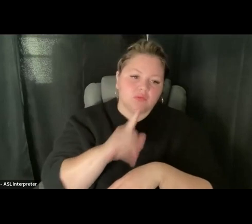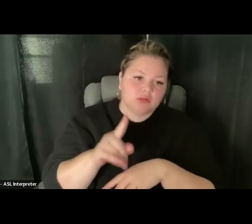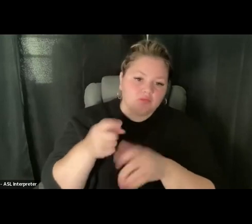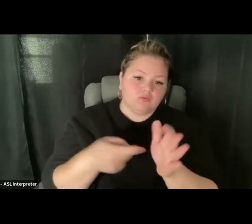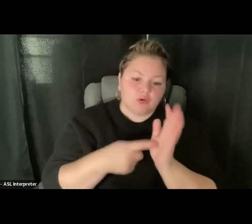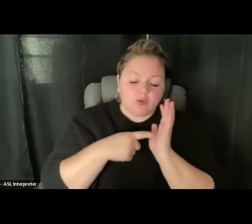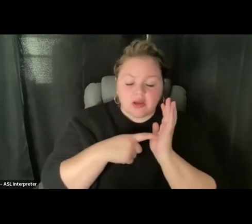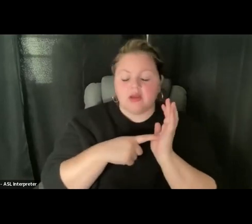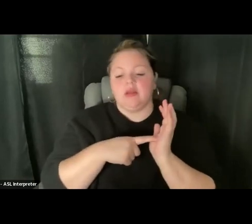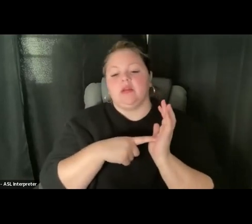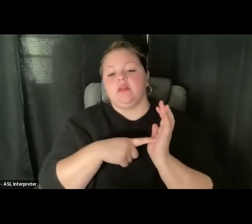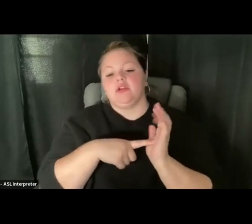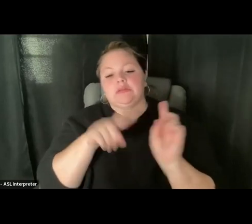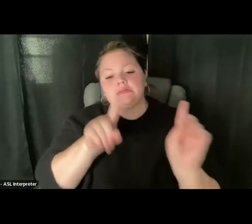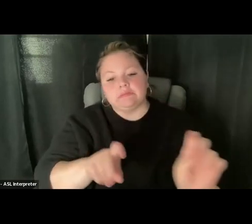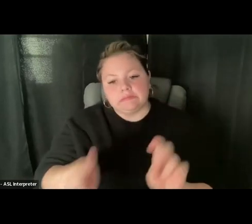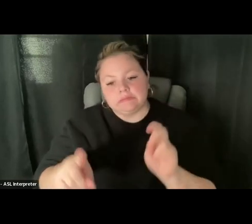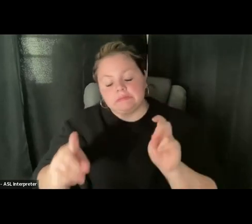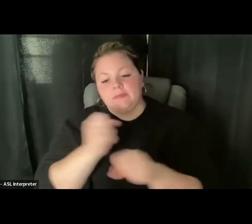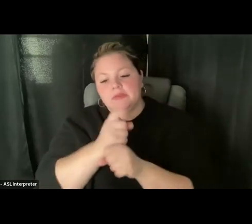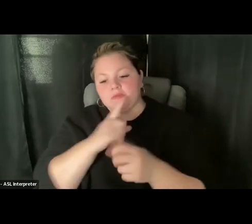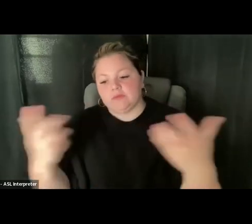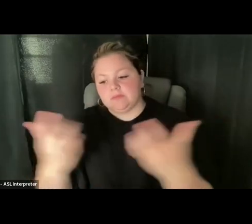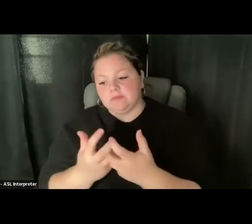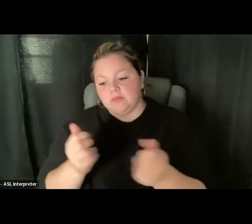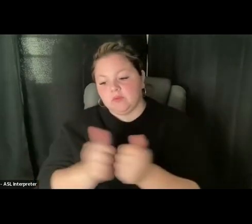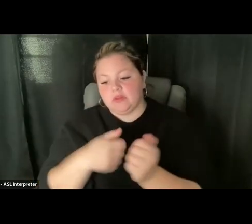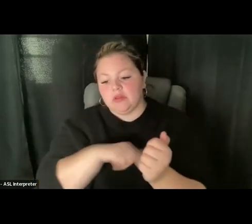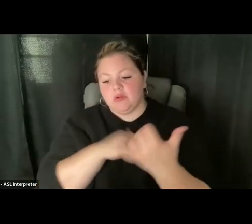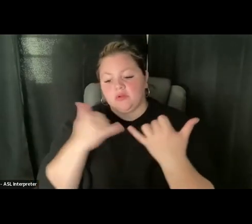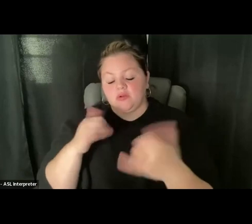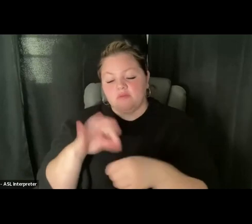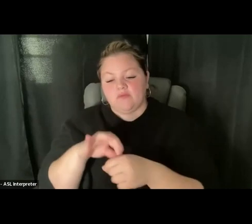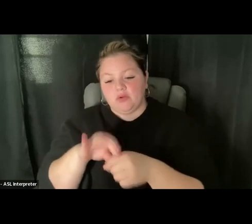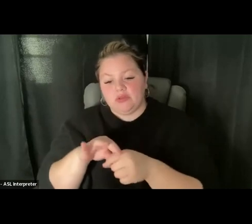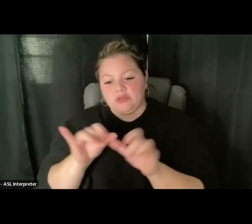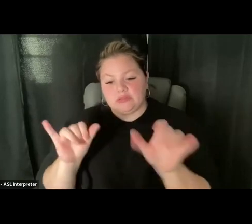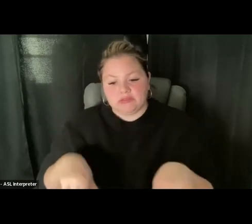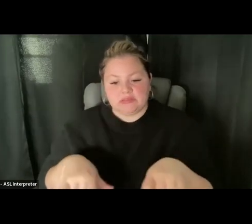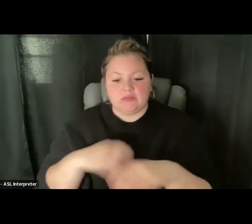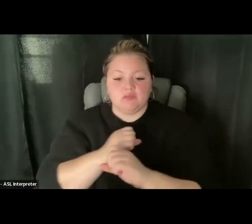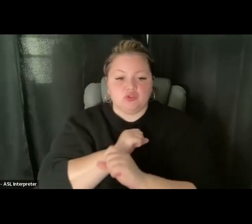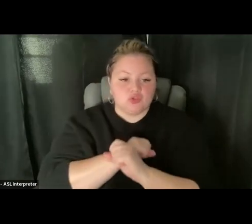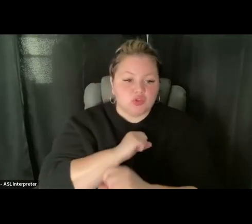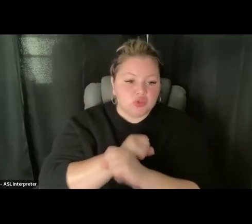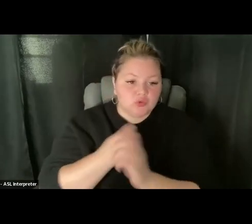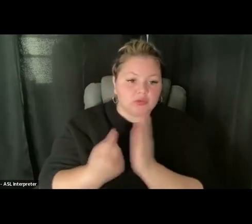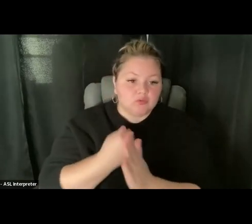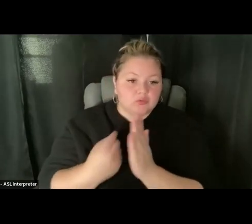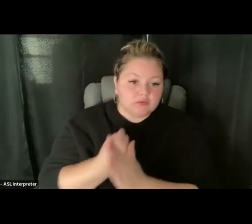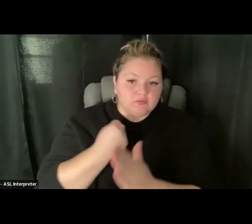compatibility with our current voting or future voting systems, security room reviews,